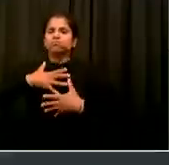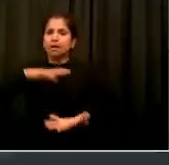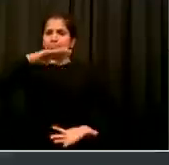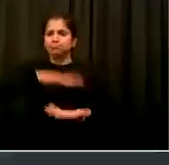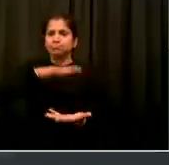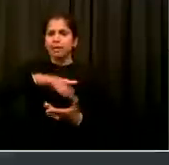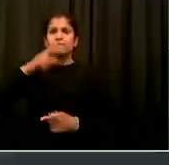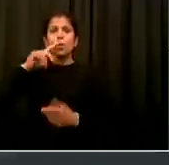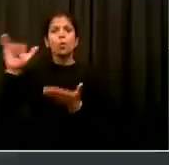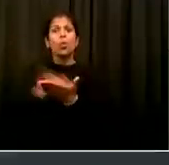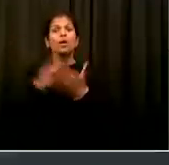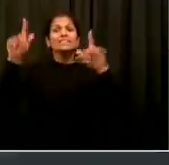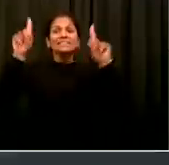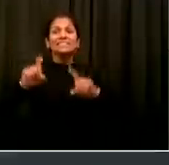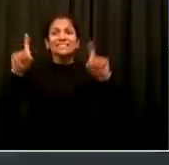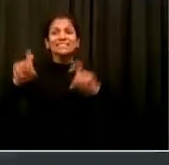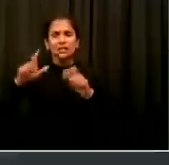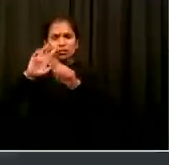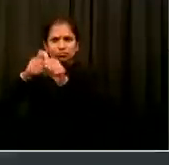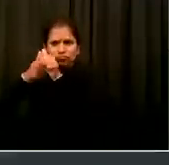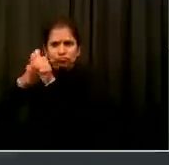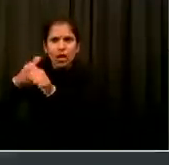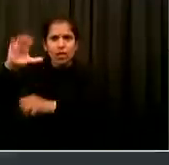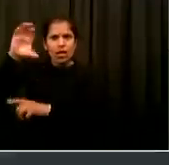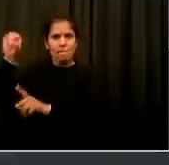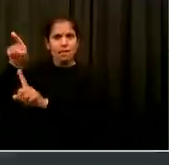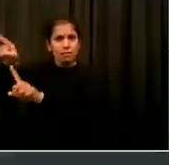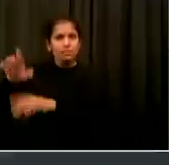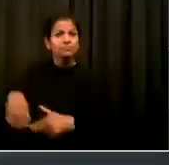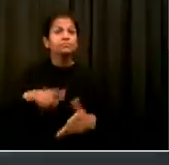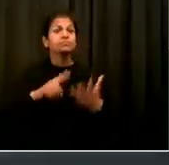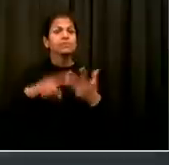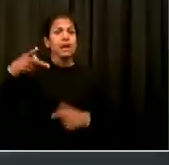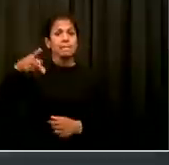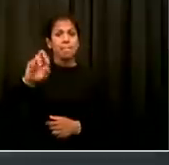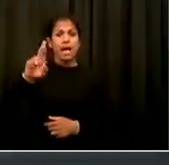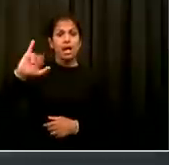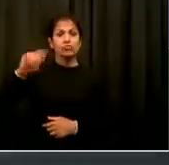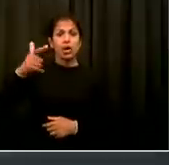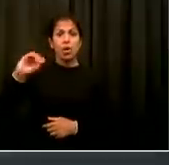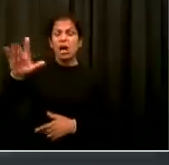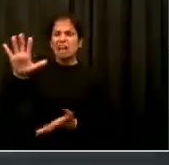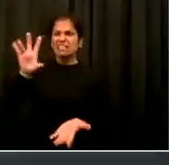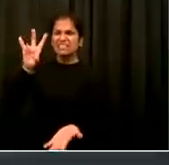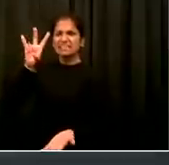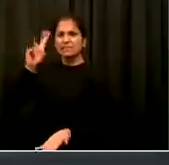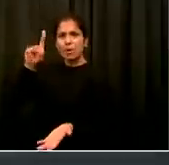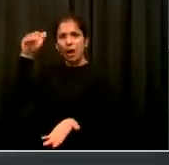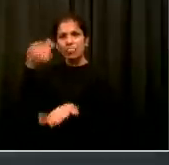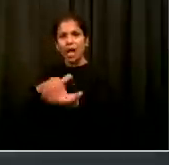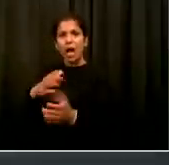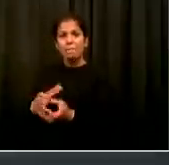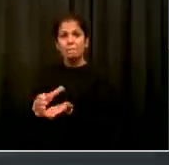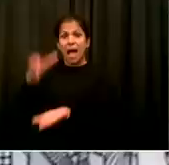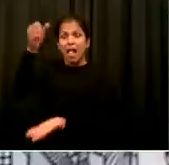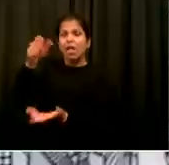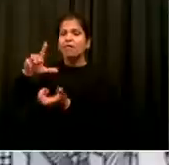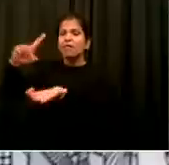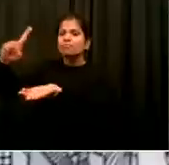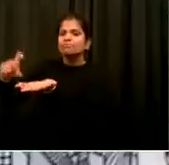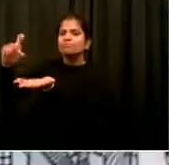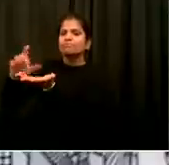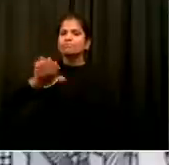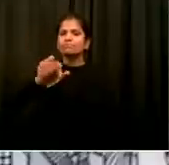Bank, the Hua Ming Foundation, and Bombas all have joined together to help protect people and help fight through this